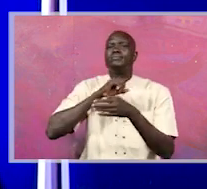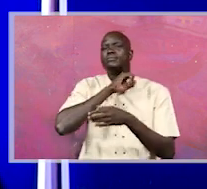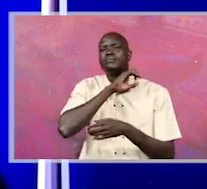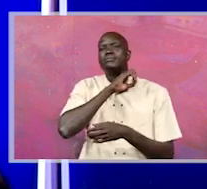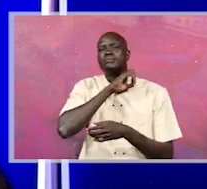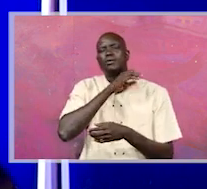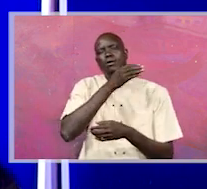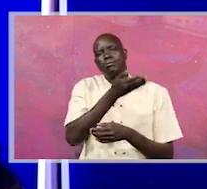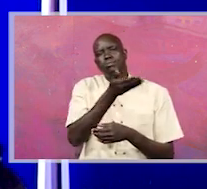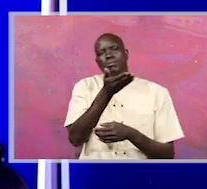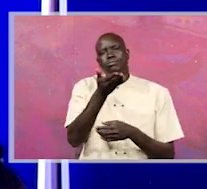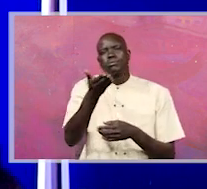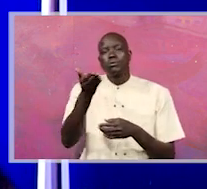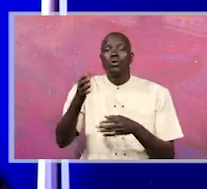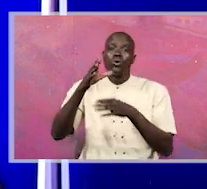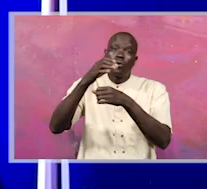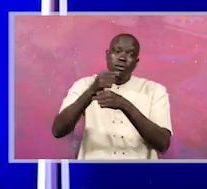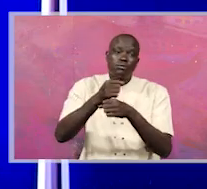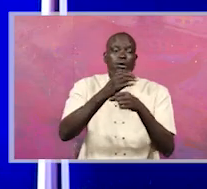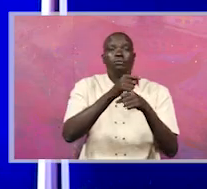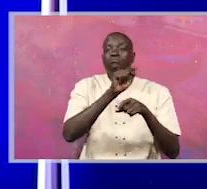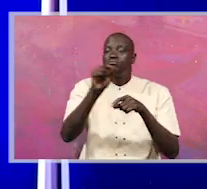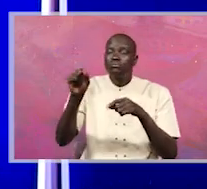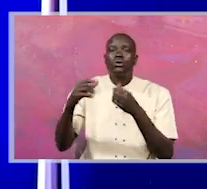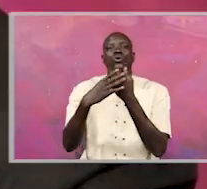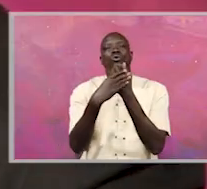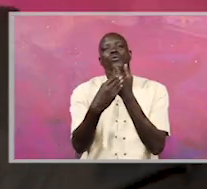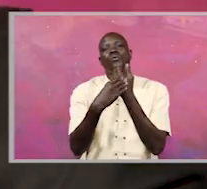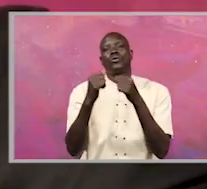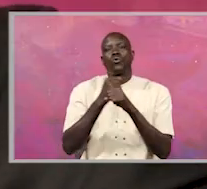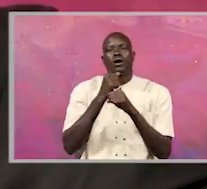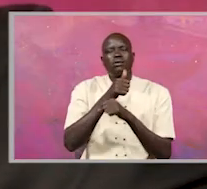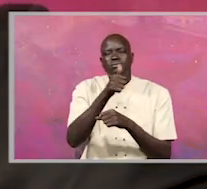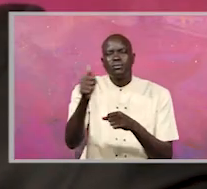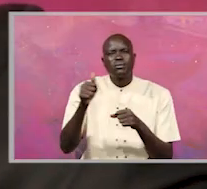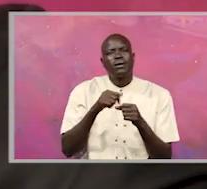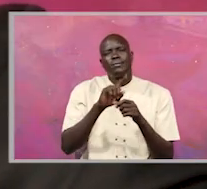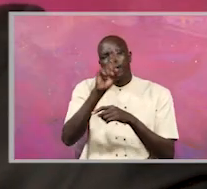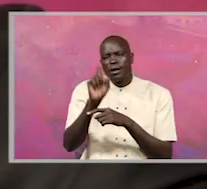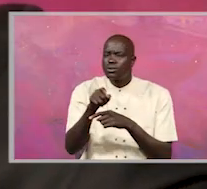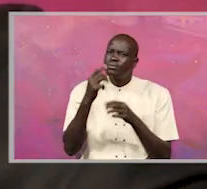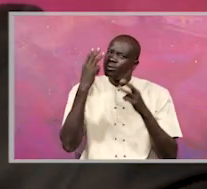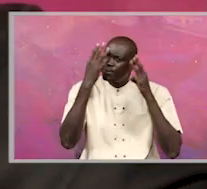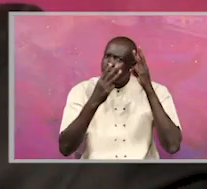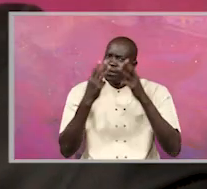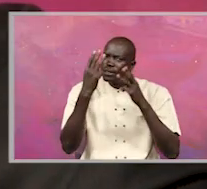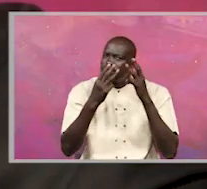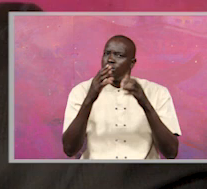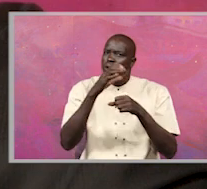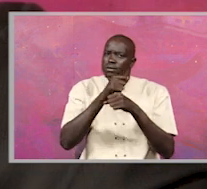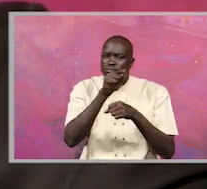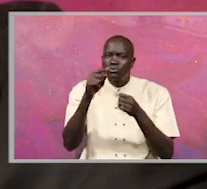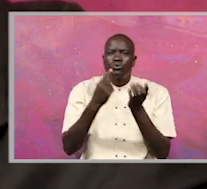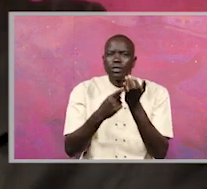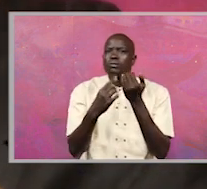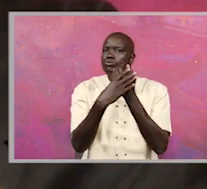various organizations duplicating each other's work. Don't you think? Aren't you worried by this duplication, Honorable?